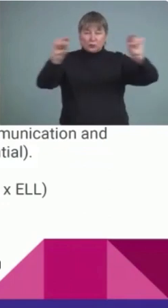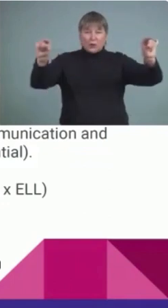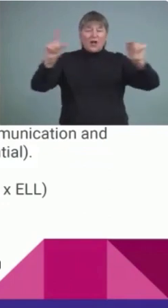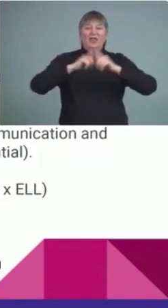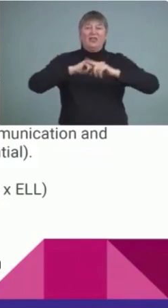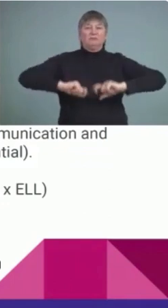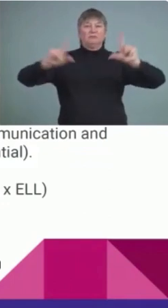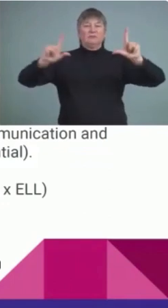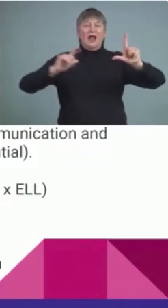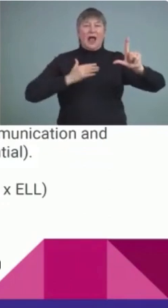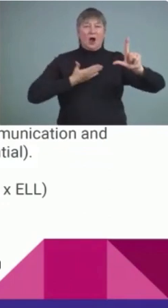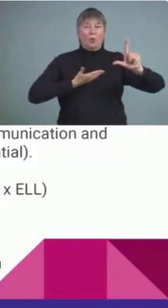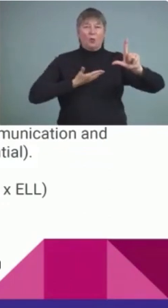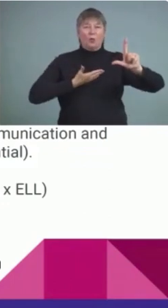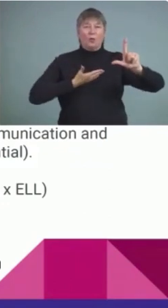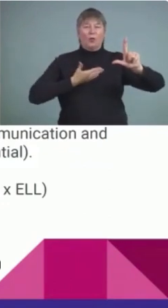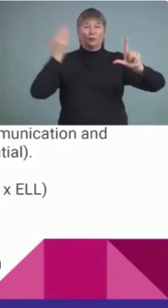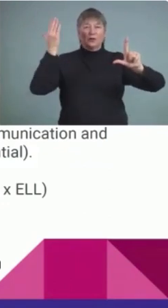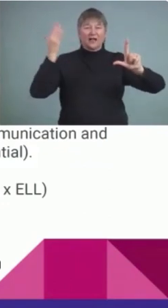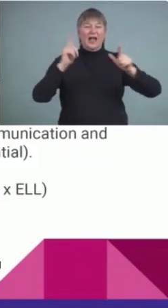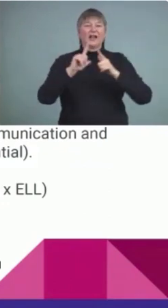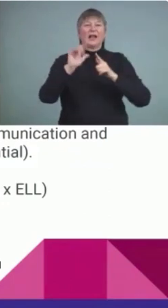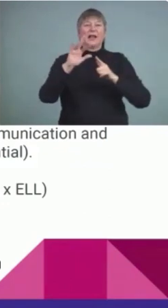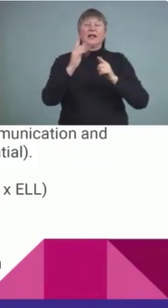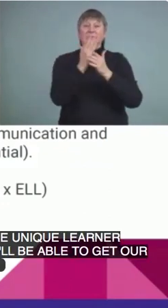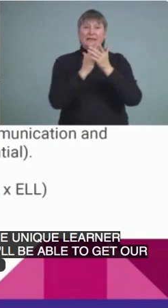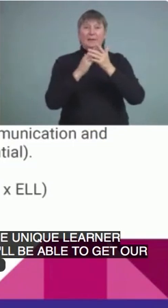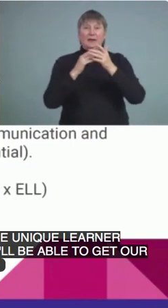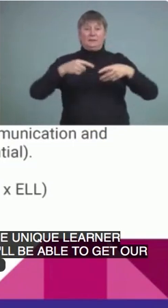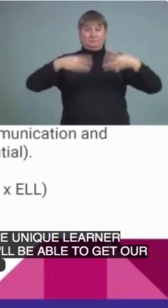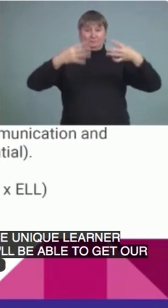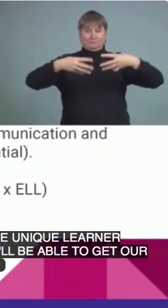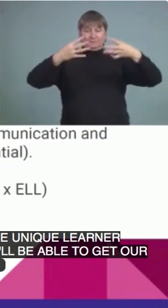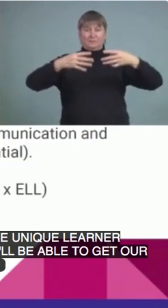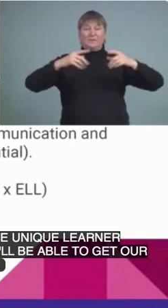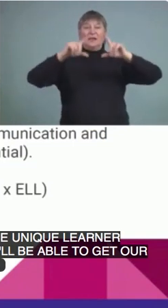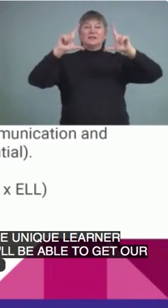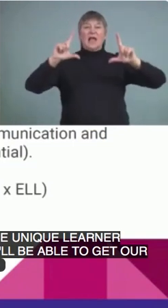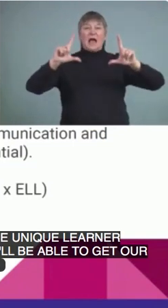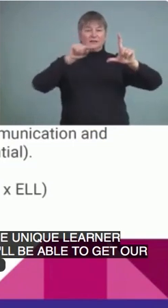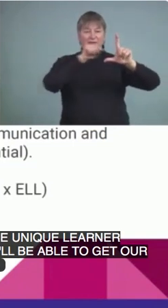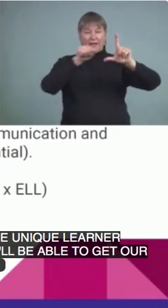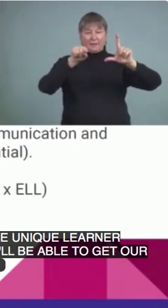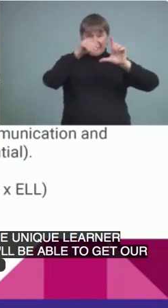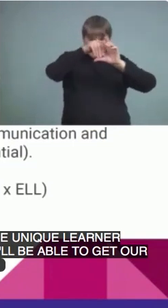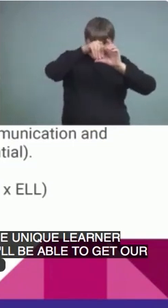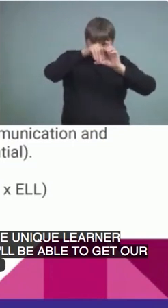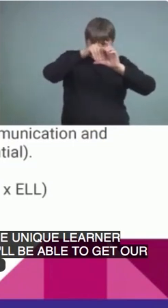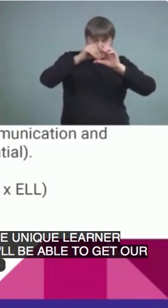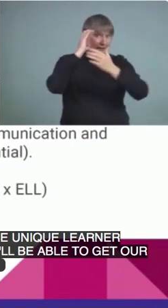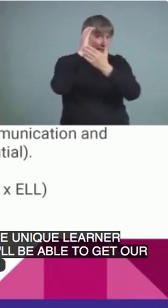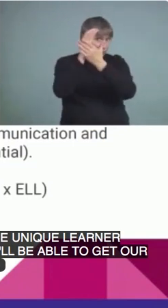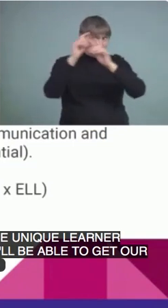presentation and then those links. So, some of those links are embedded in some of the images and some of them are external.